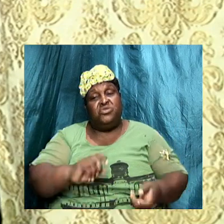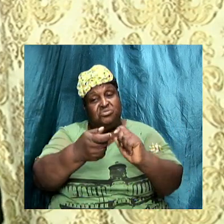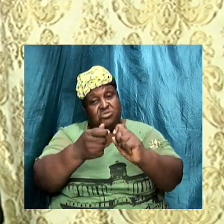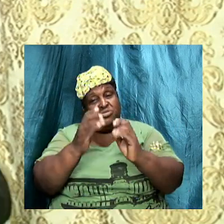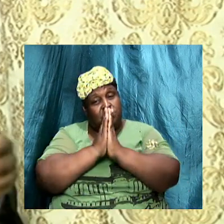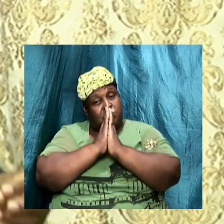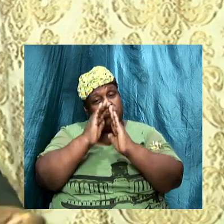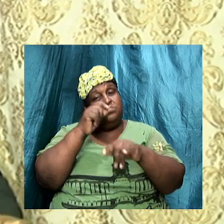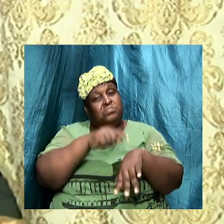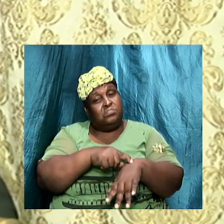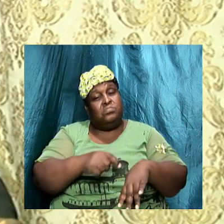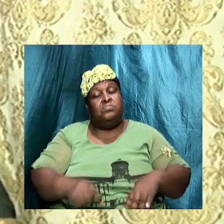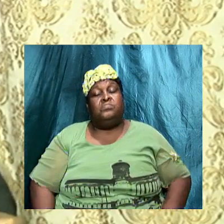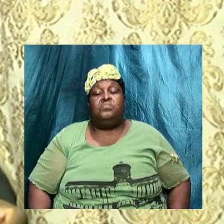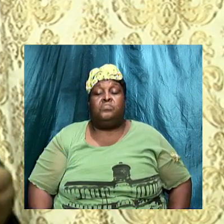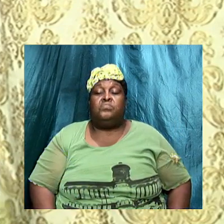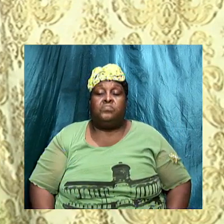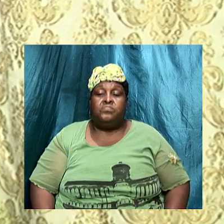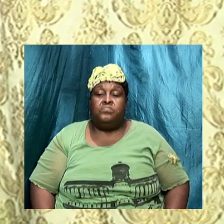We also said